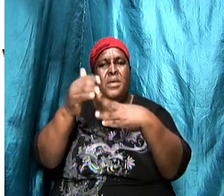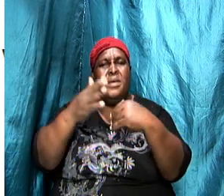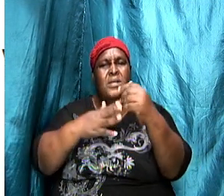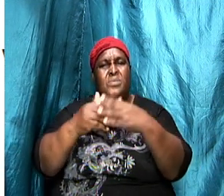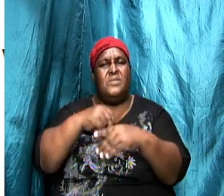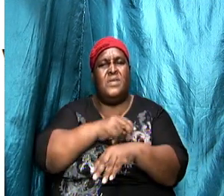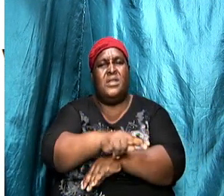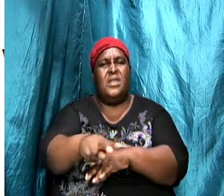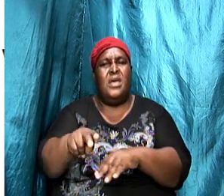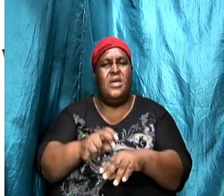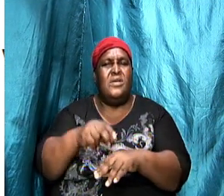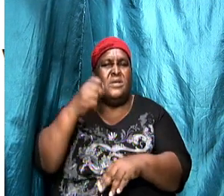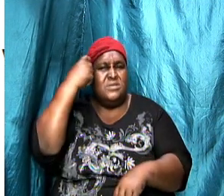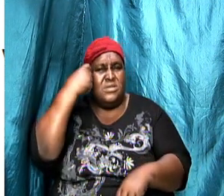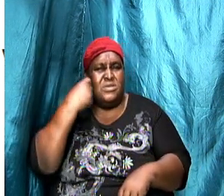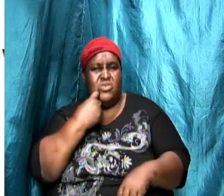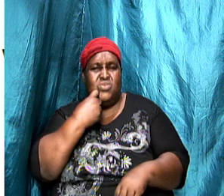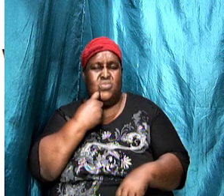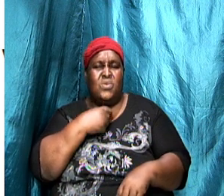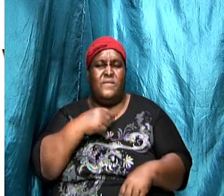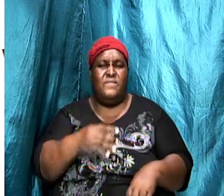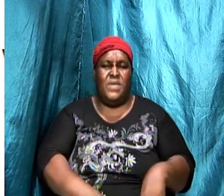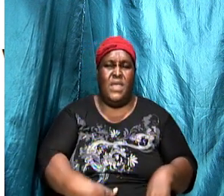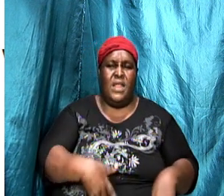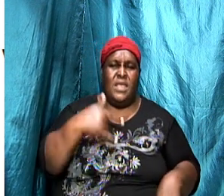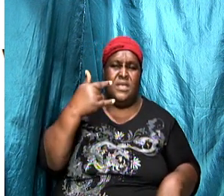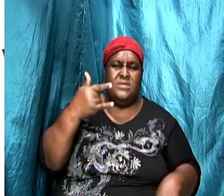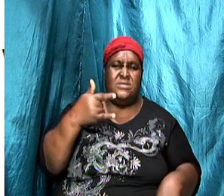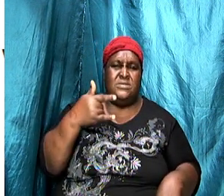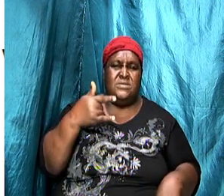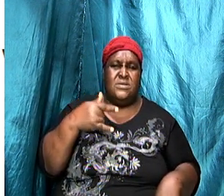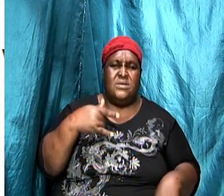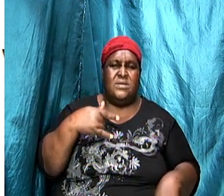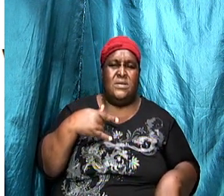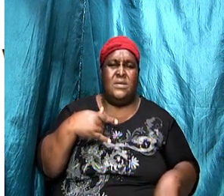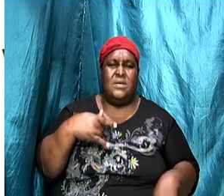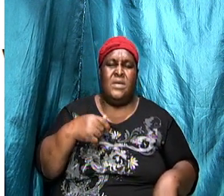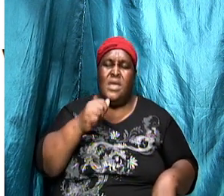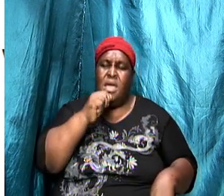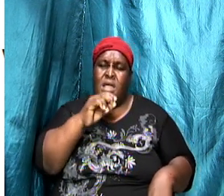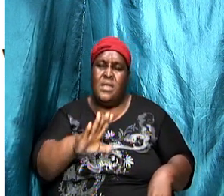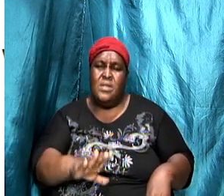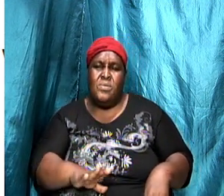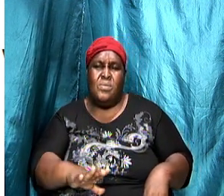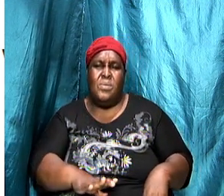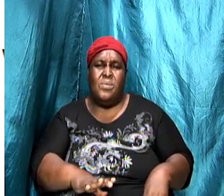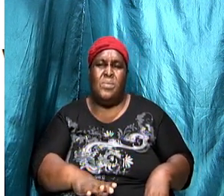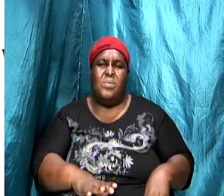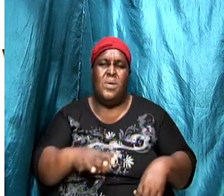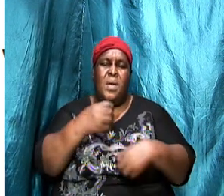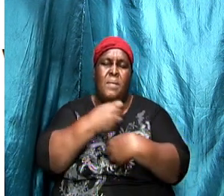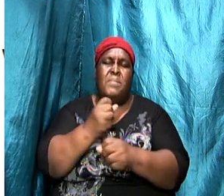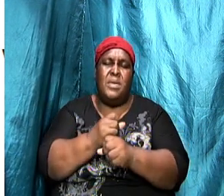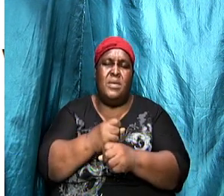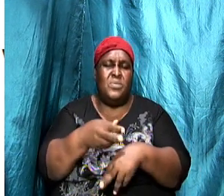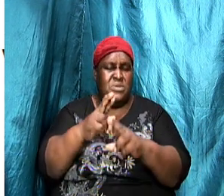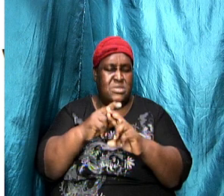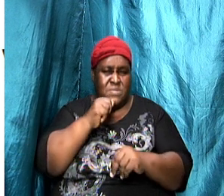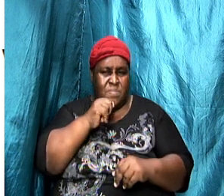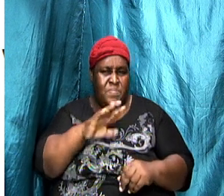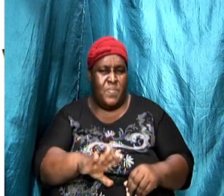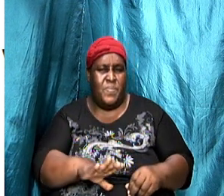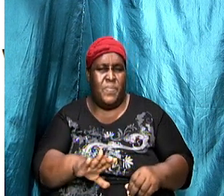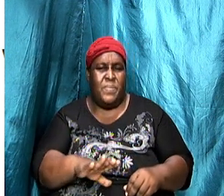to have sexual intercourse and to procreate and ladies were built to receive men this is how we were built and so